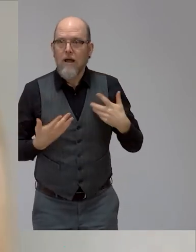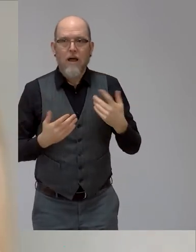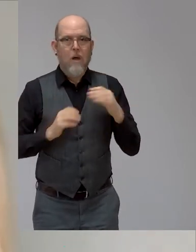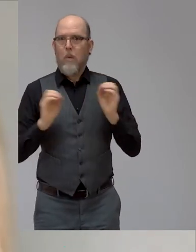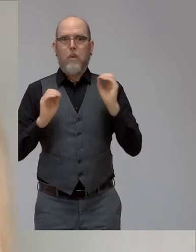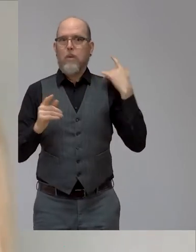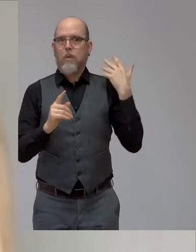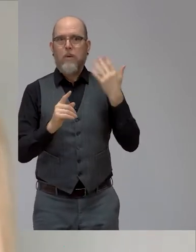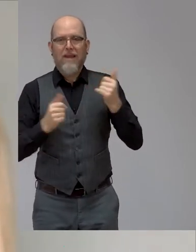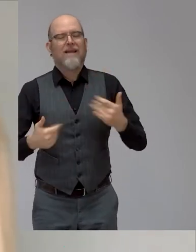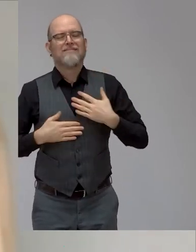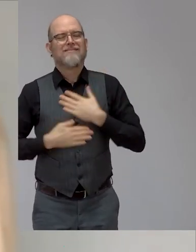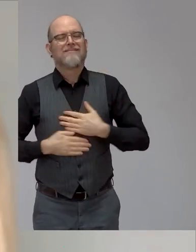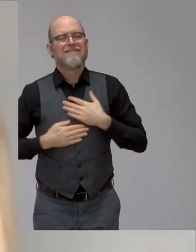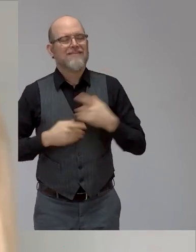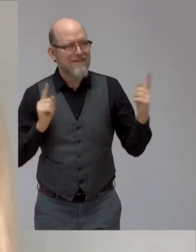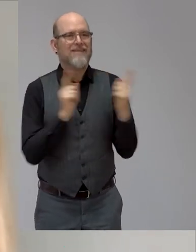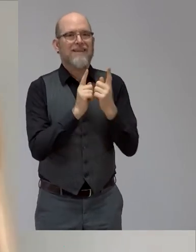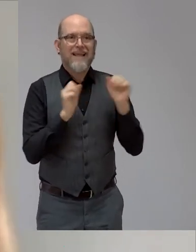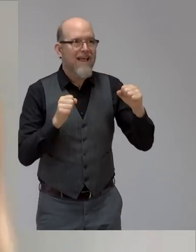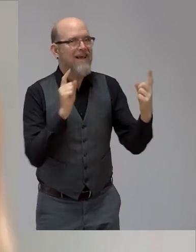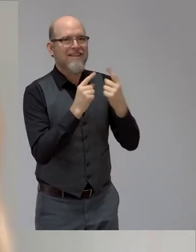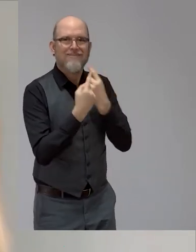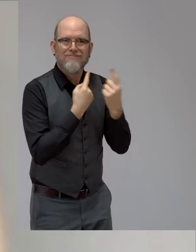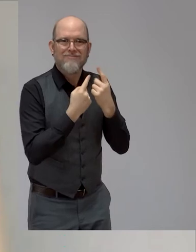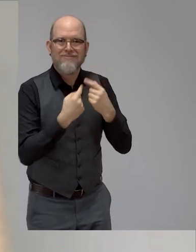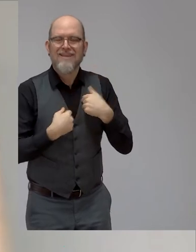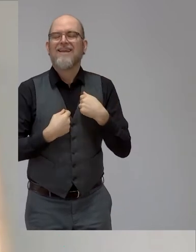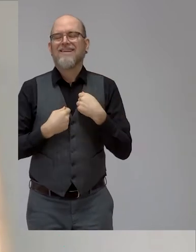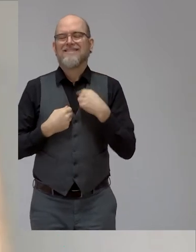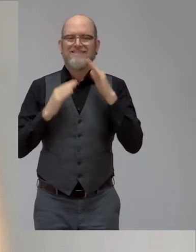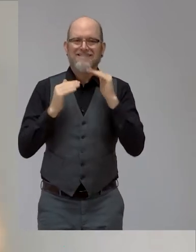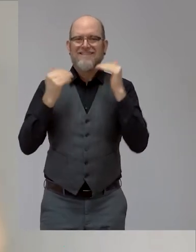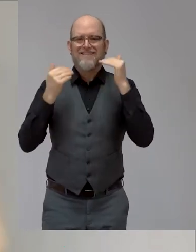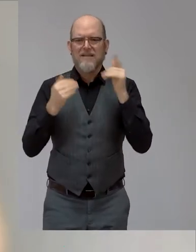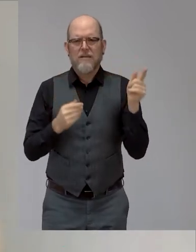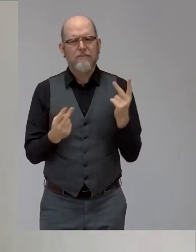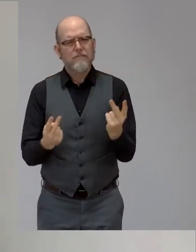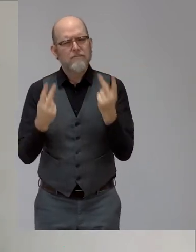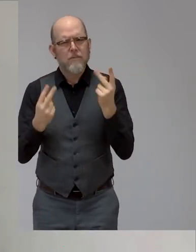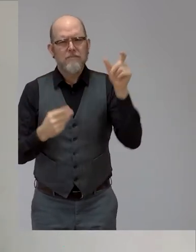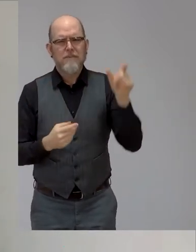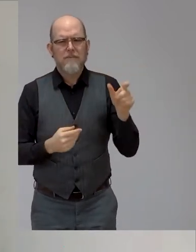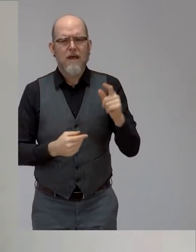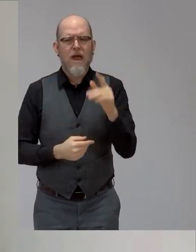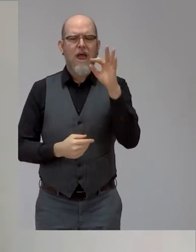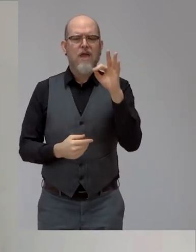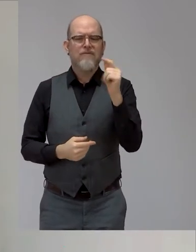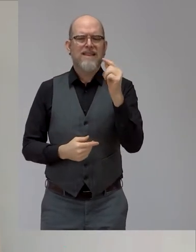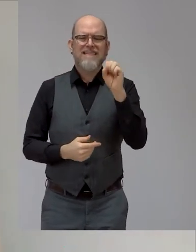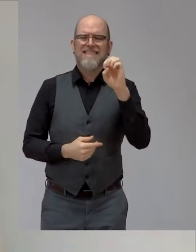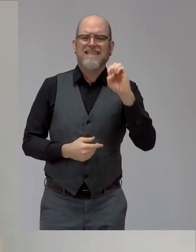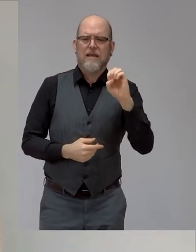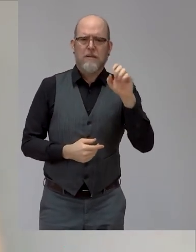the most important thing for people to know is that you are one of the very few of the FTSE